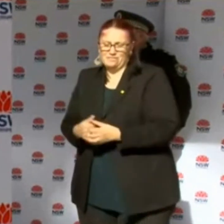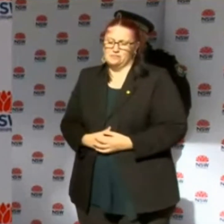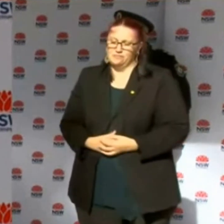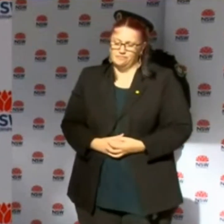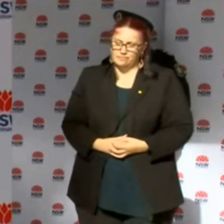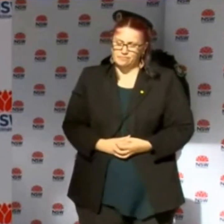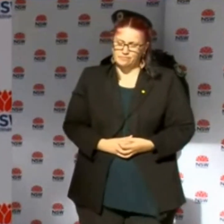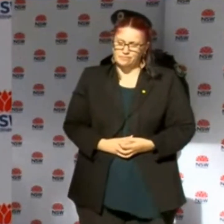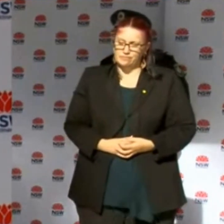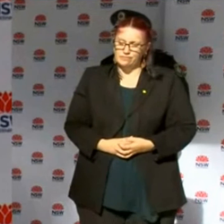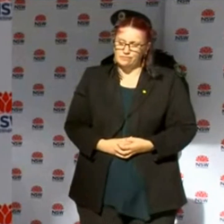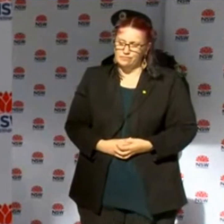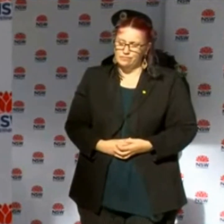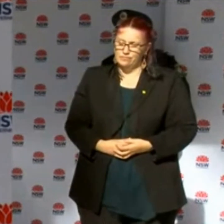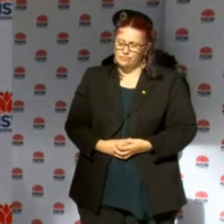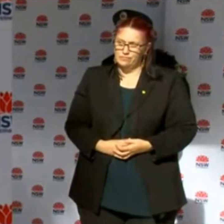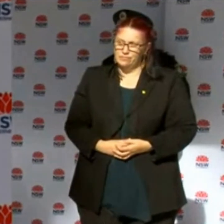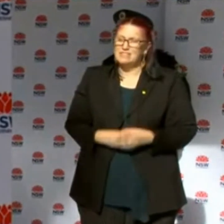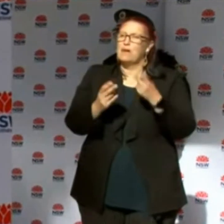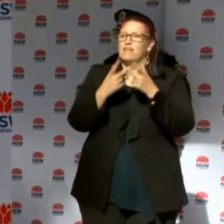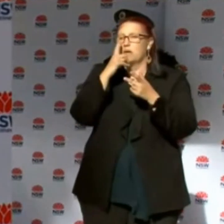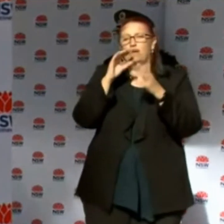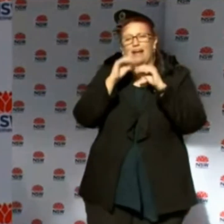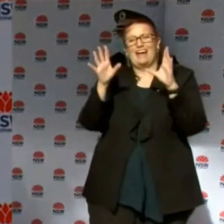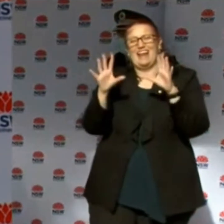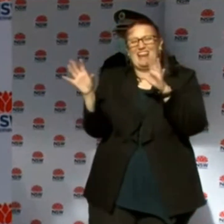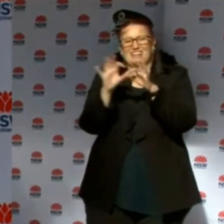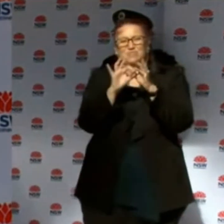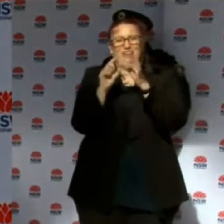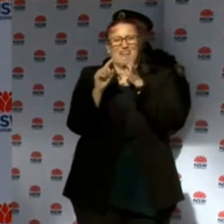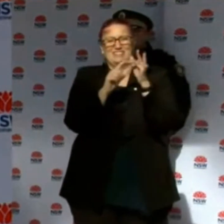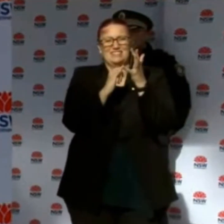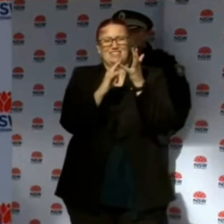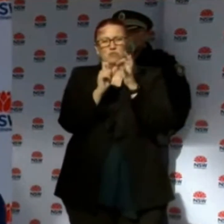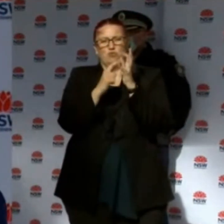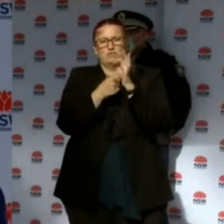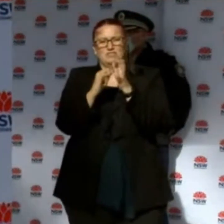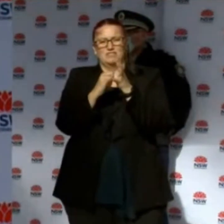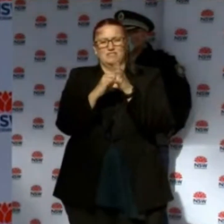have very clear links to eastern suburbs. So there are workers that go in.